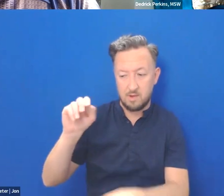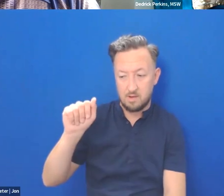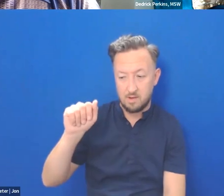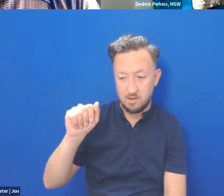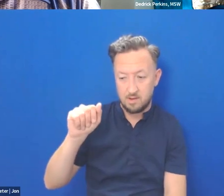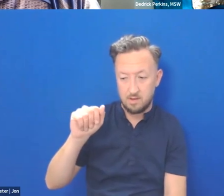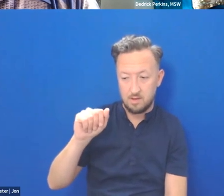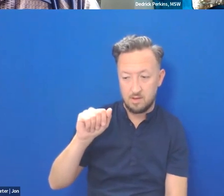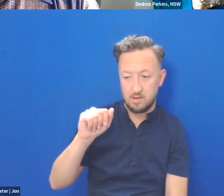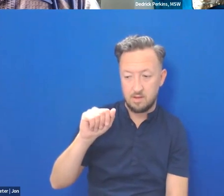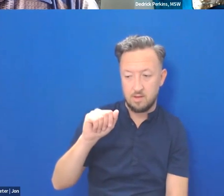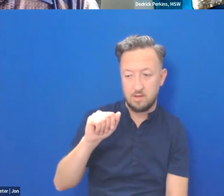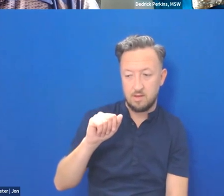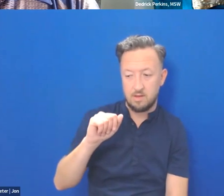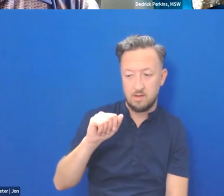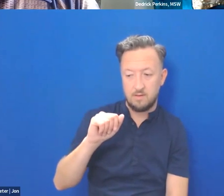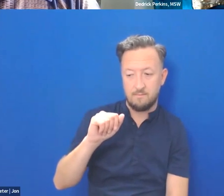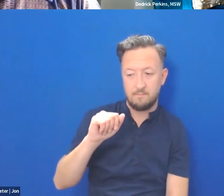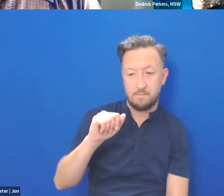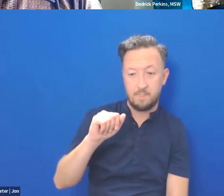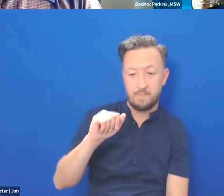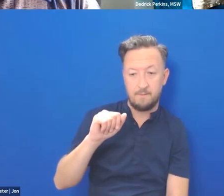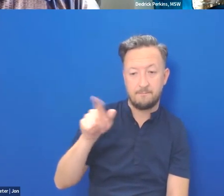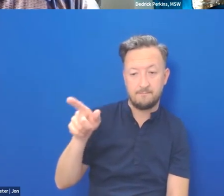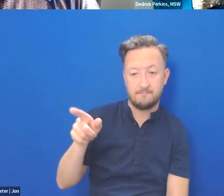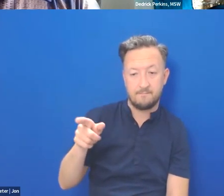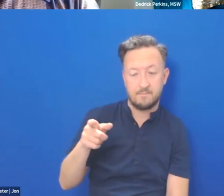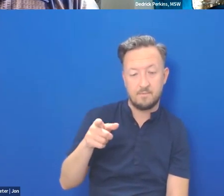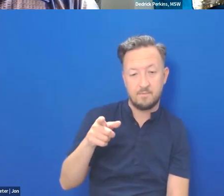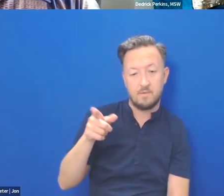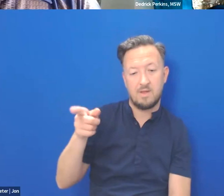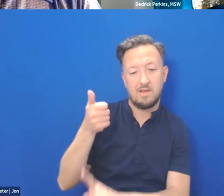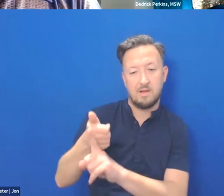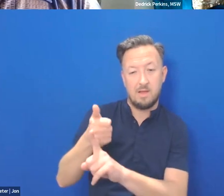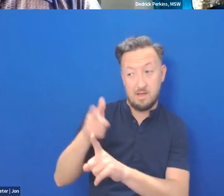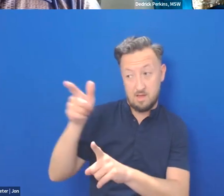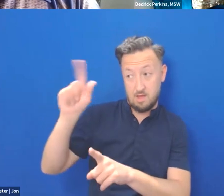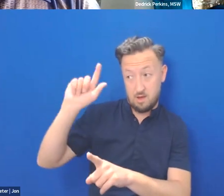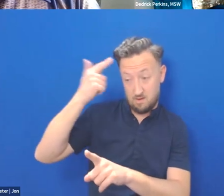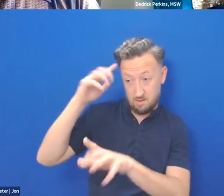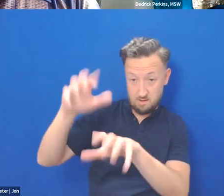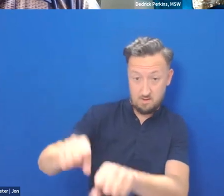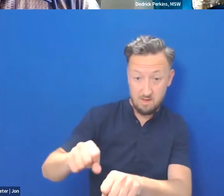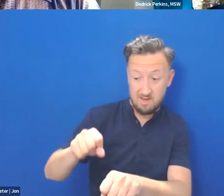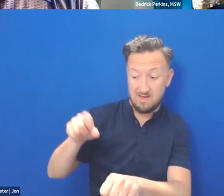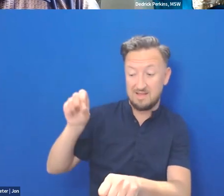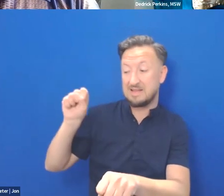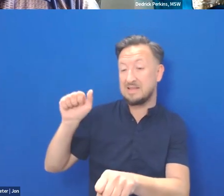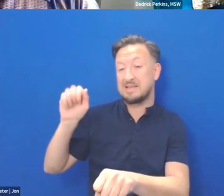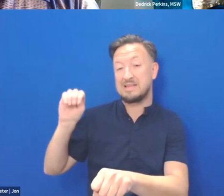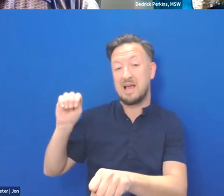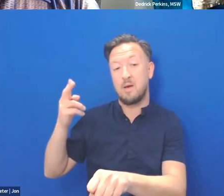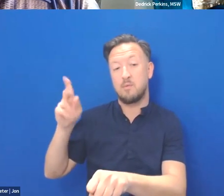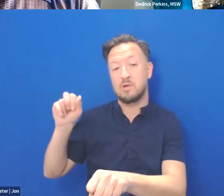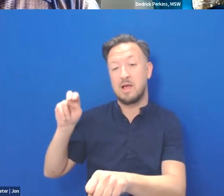Kuwait. Nothing happened to Kuwait as a country. Yeah. After the overthrow, Saddam Hussein from Baghdad declares